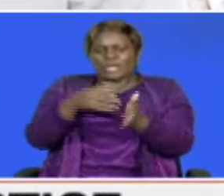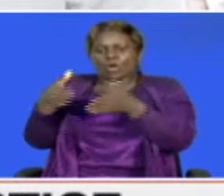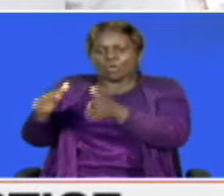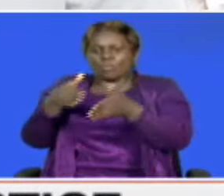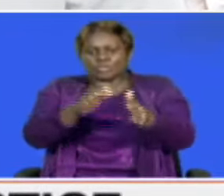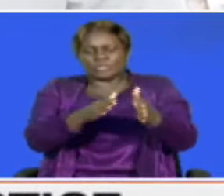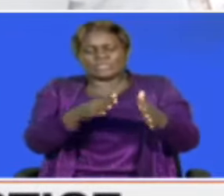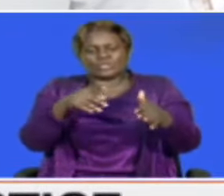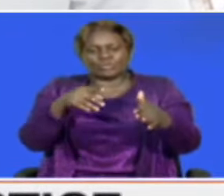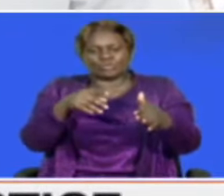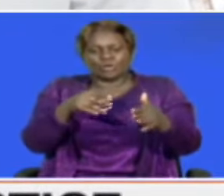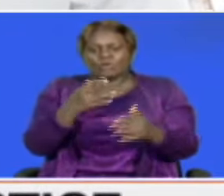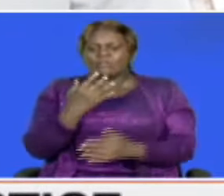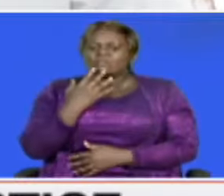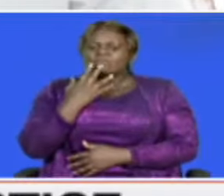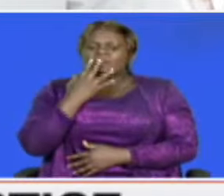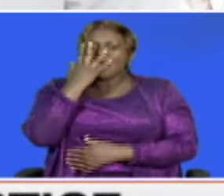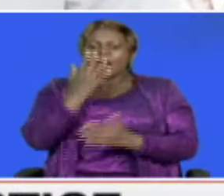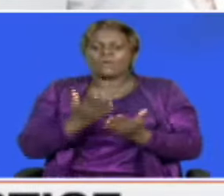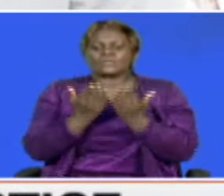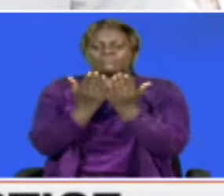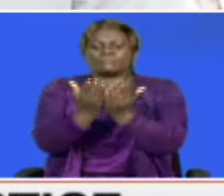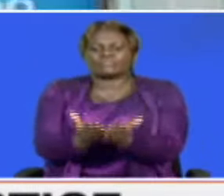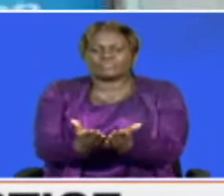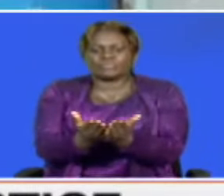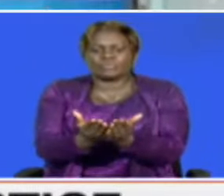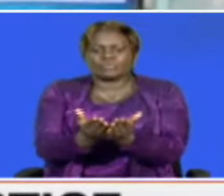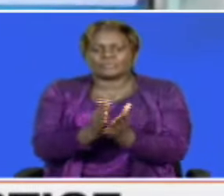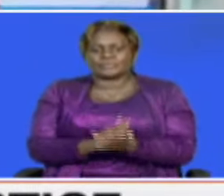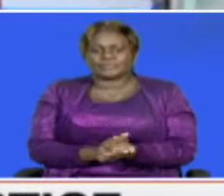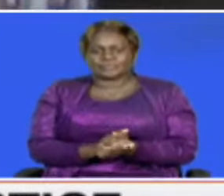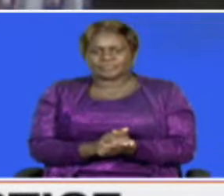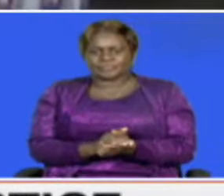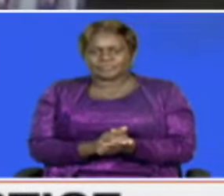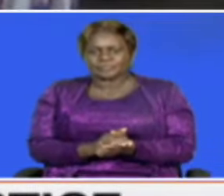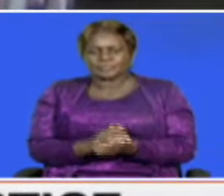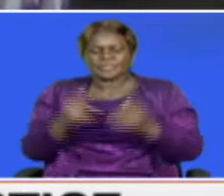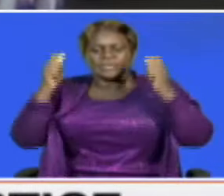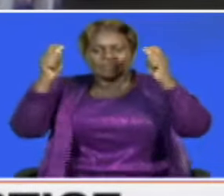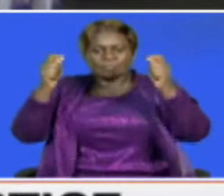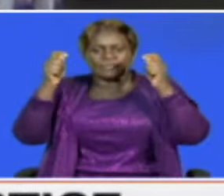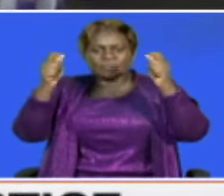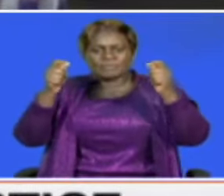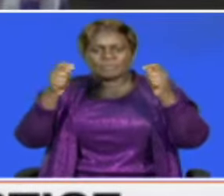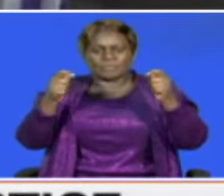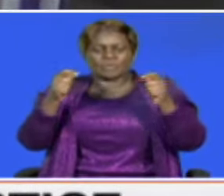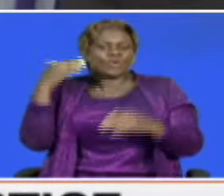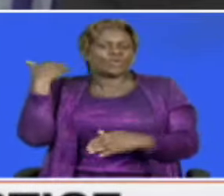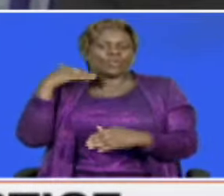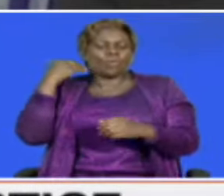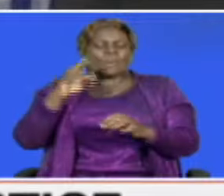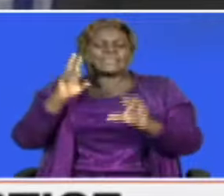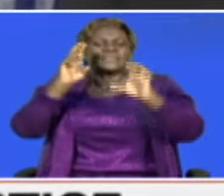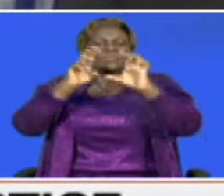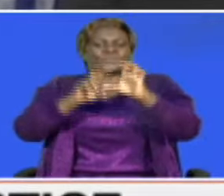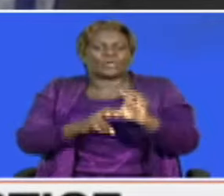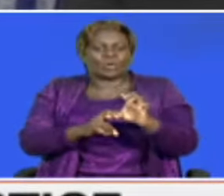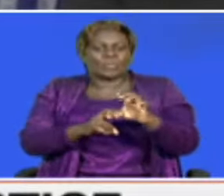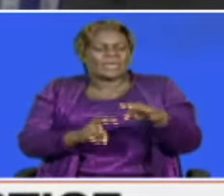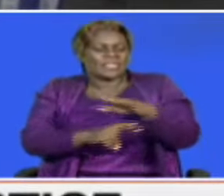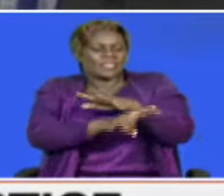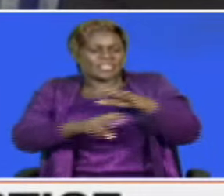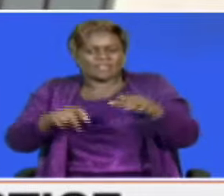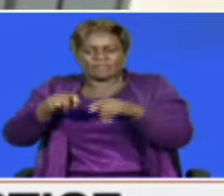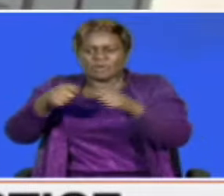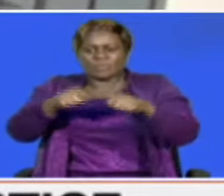for us to lay flowers for our fallen soldiers. Lately, the protests have been infiltrated by goons who loot and